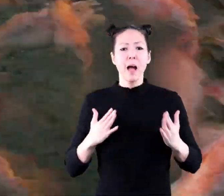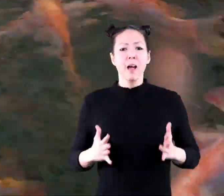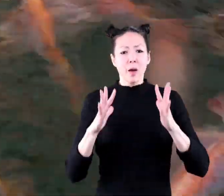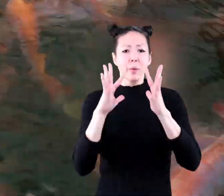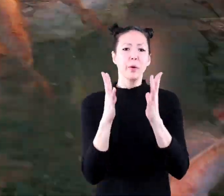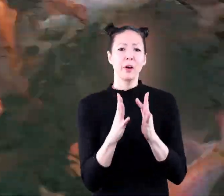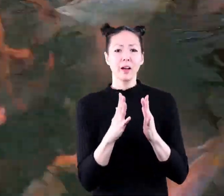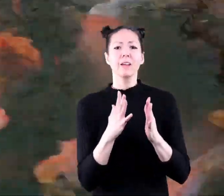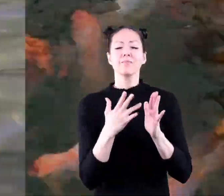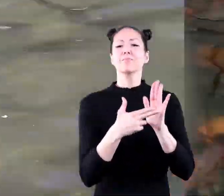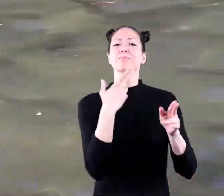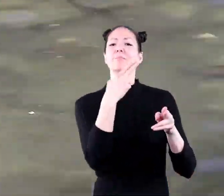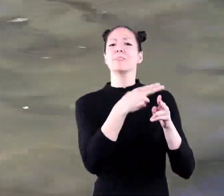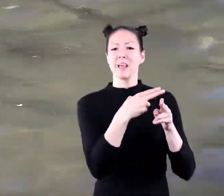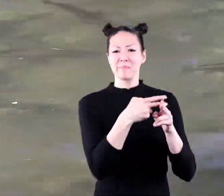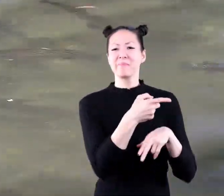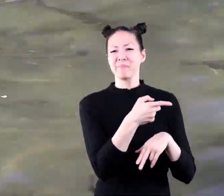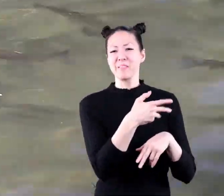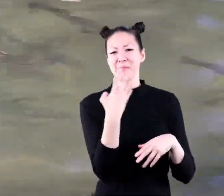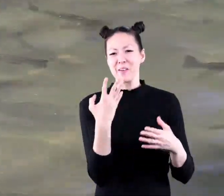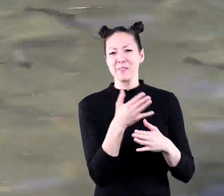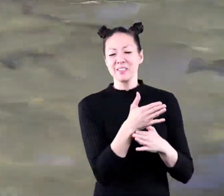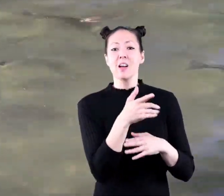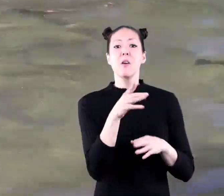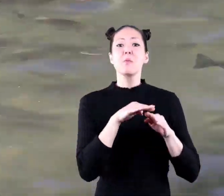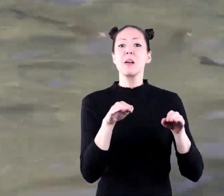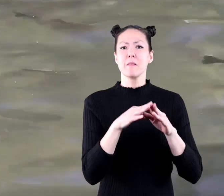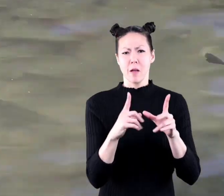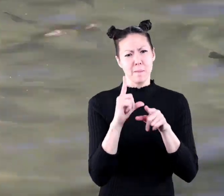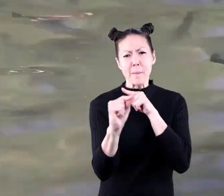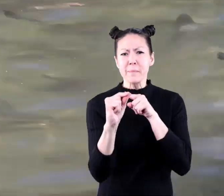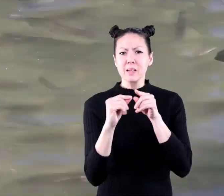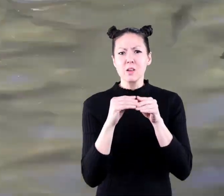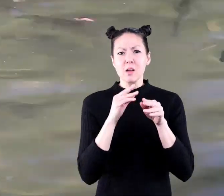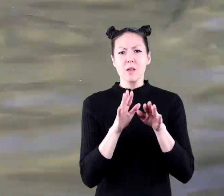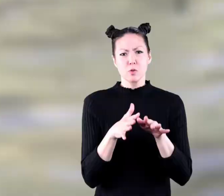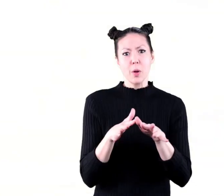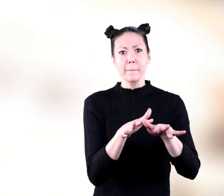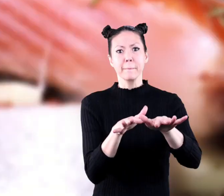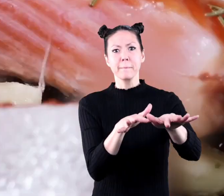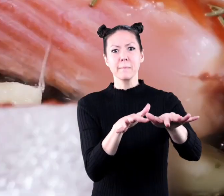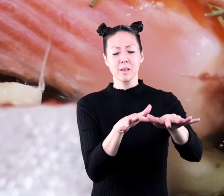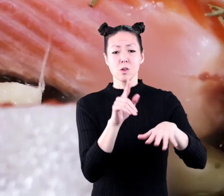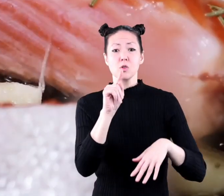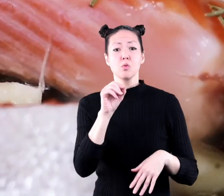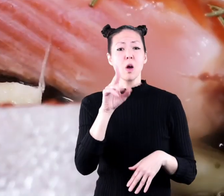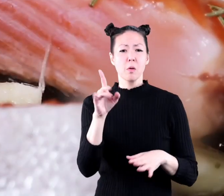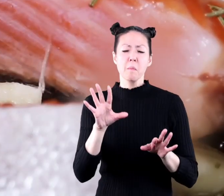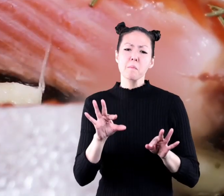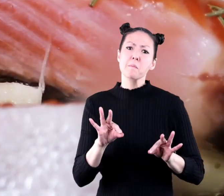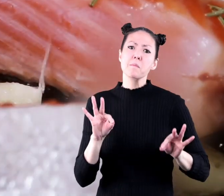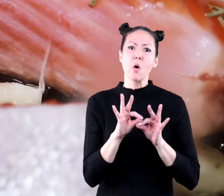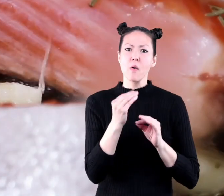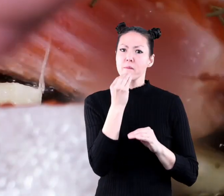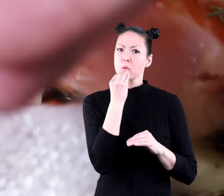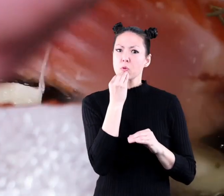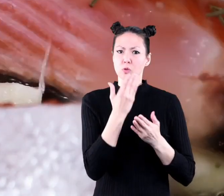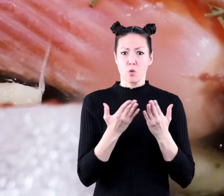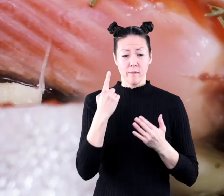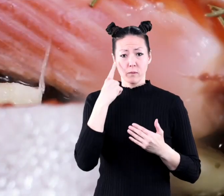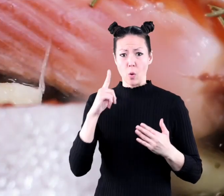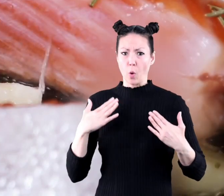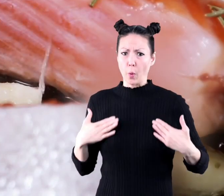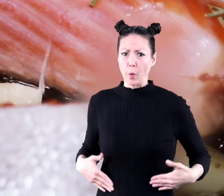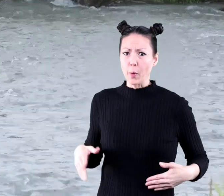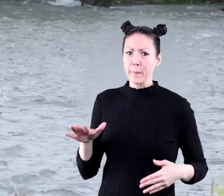gives them their name they are able to swim very quickly upstream trout are an important food source